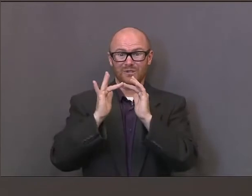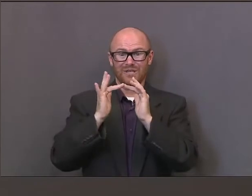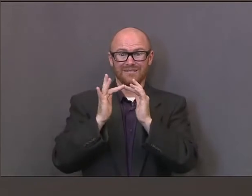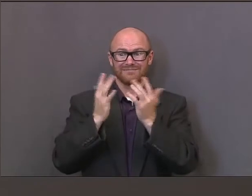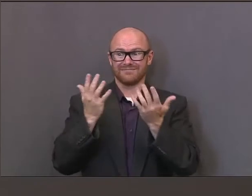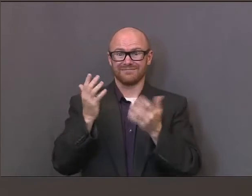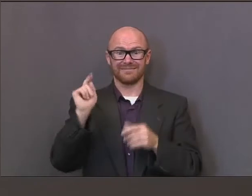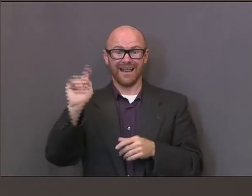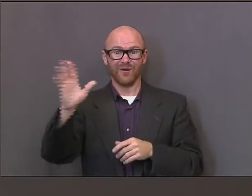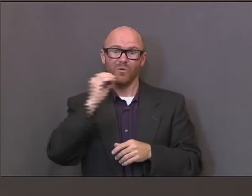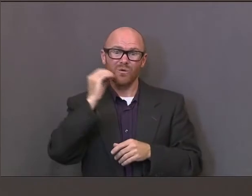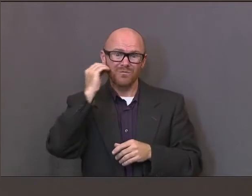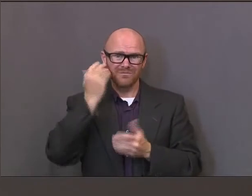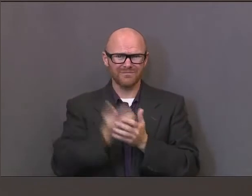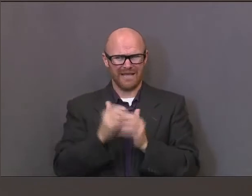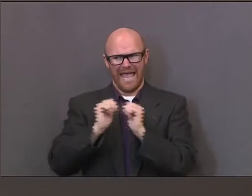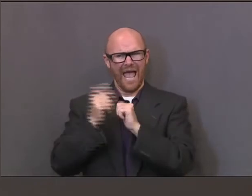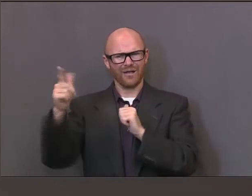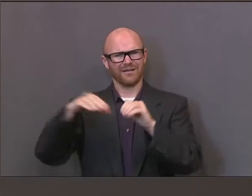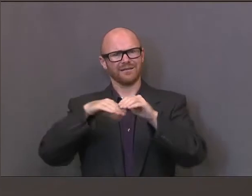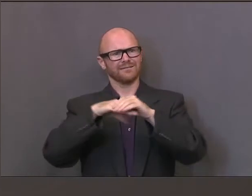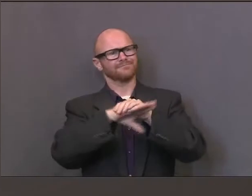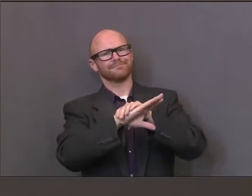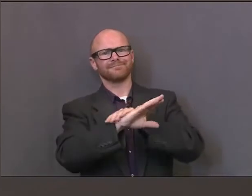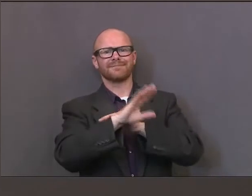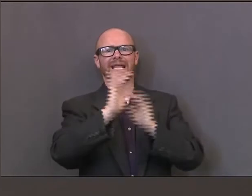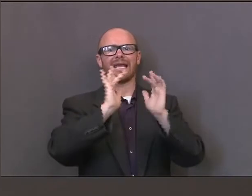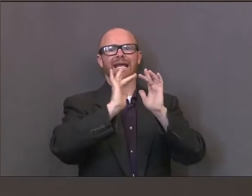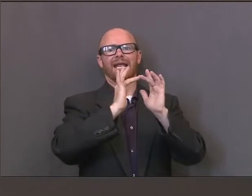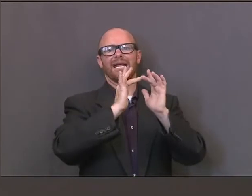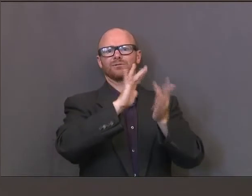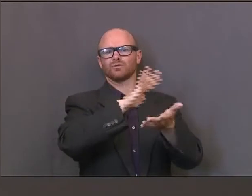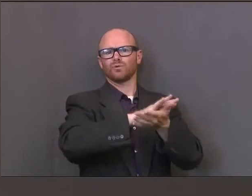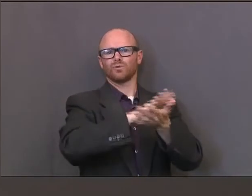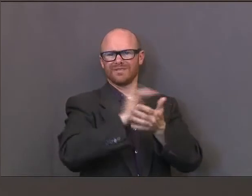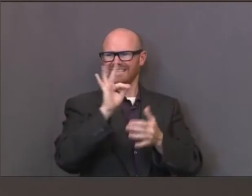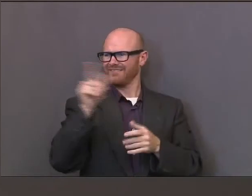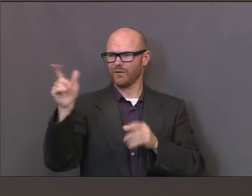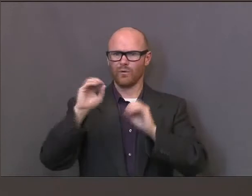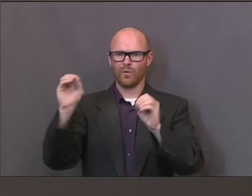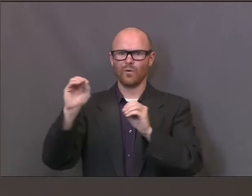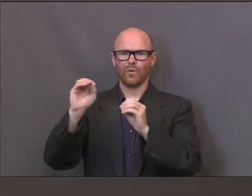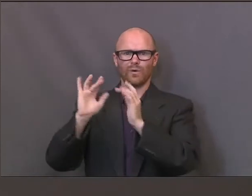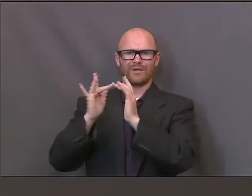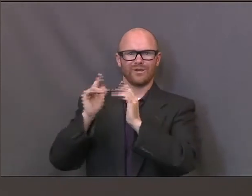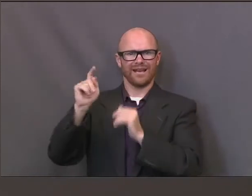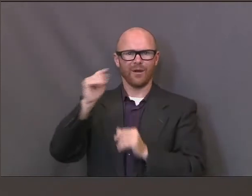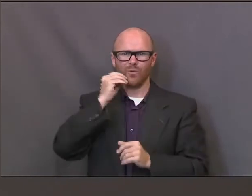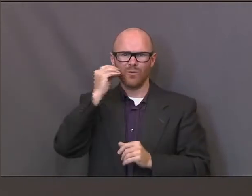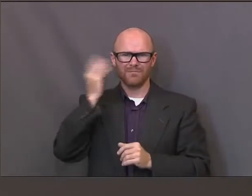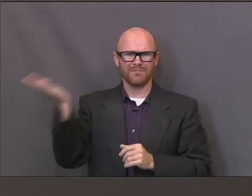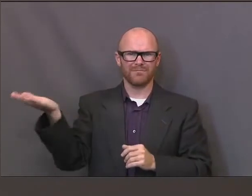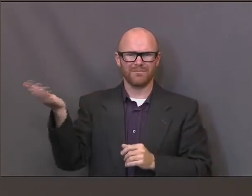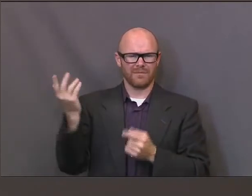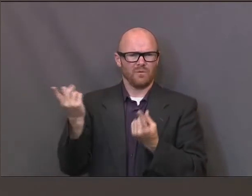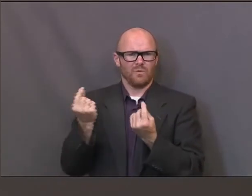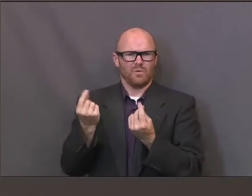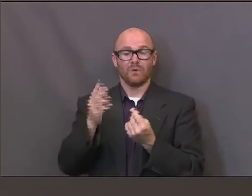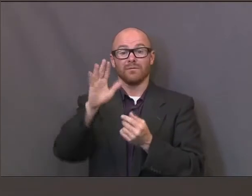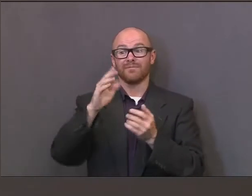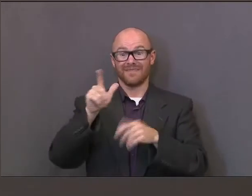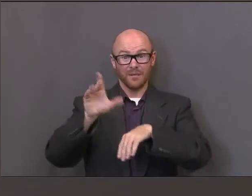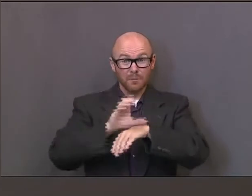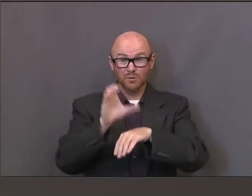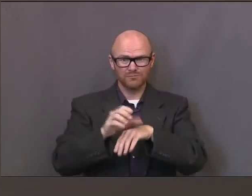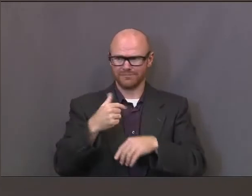students have access to broadband and the computers, the laptops, and the Chromebooks to do that. But this will